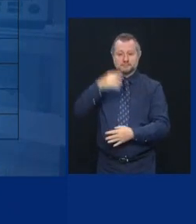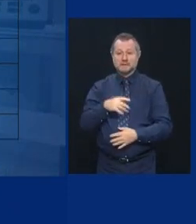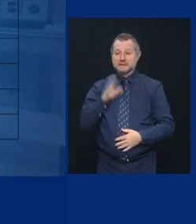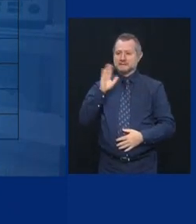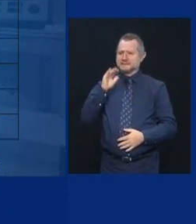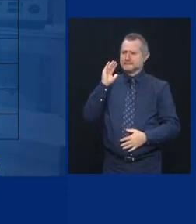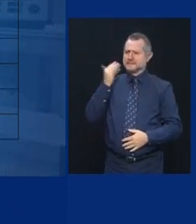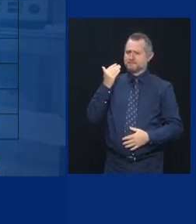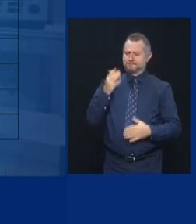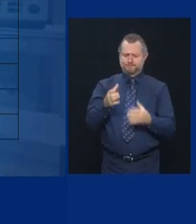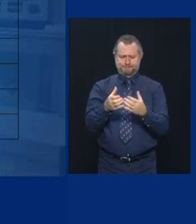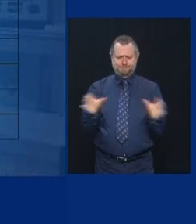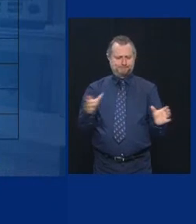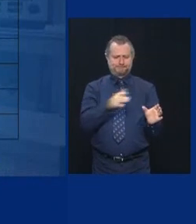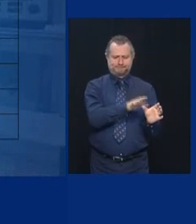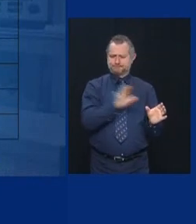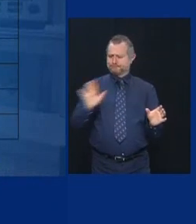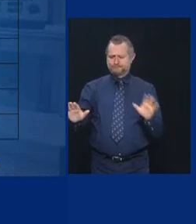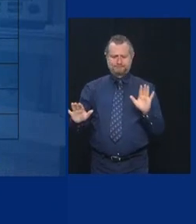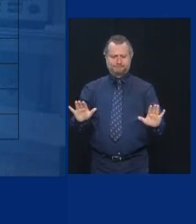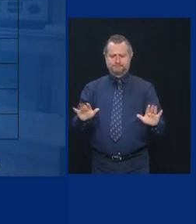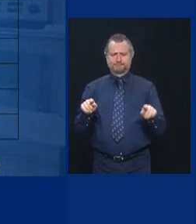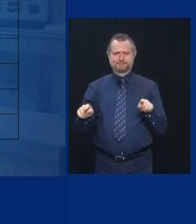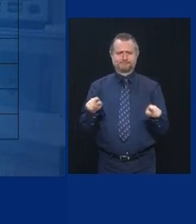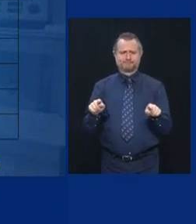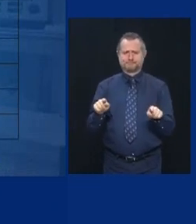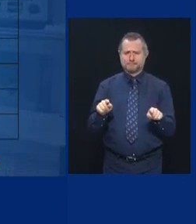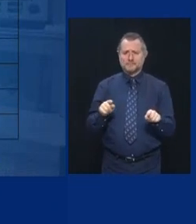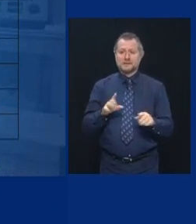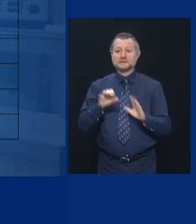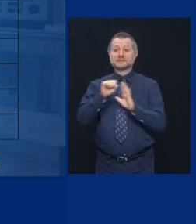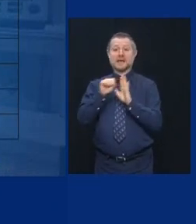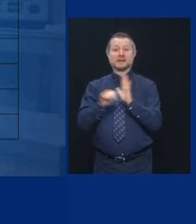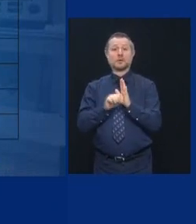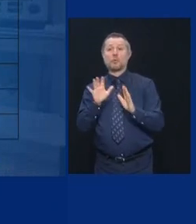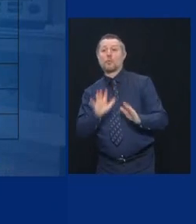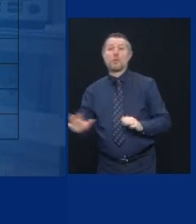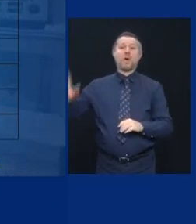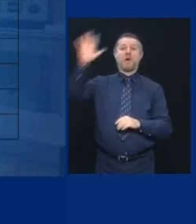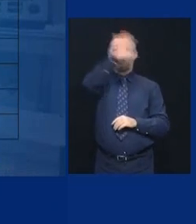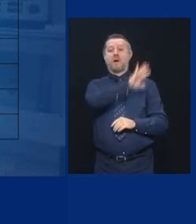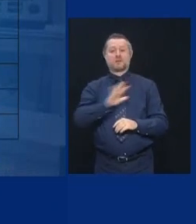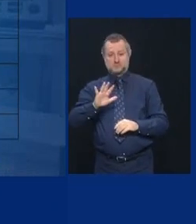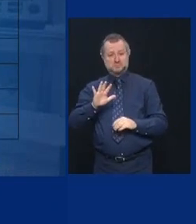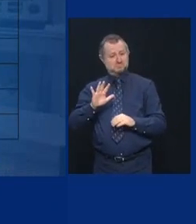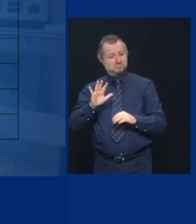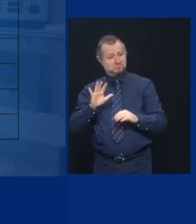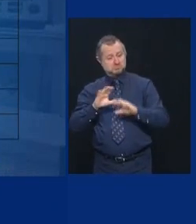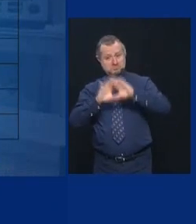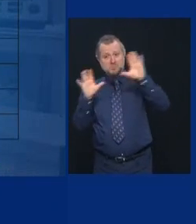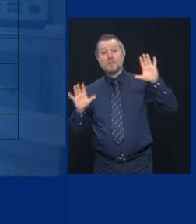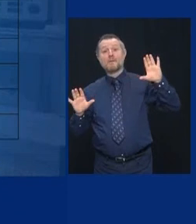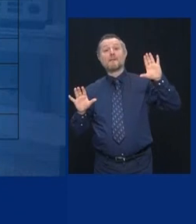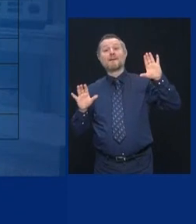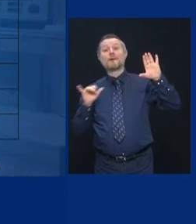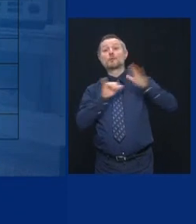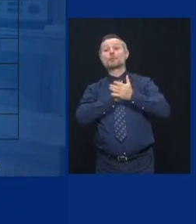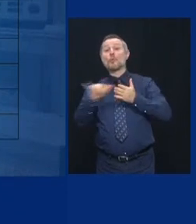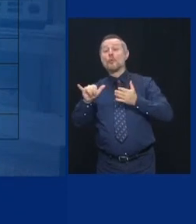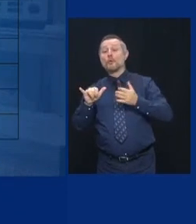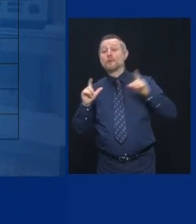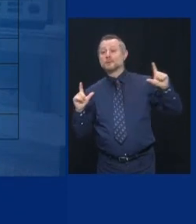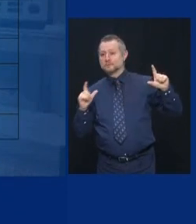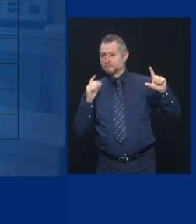It's a little different than the past. We're looking at the statewide numbers, and we are hyper-focused on what we call